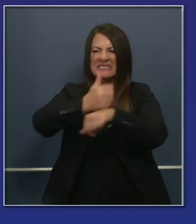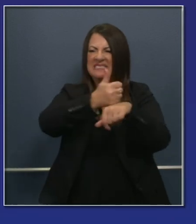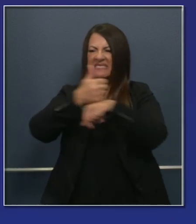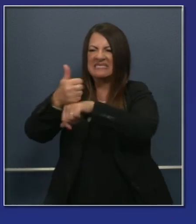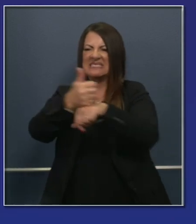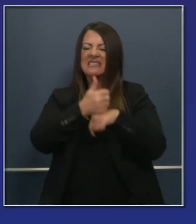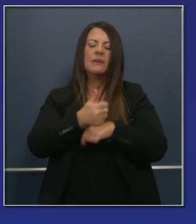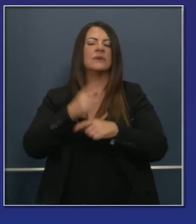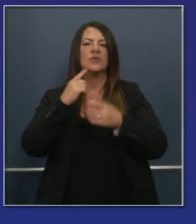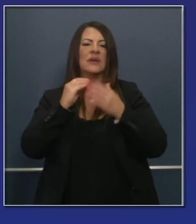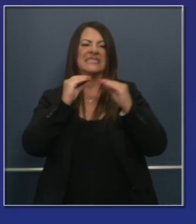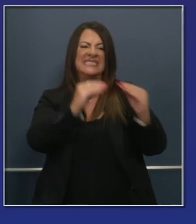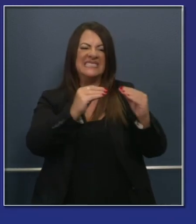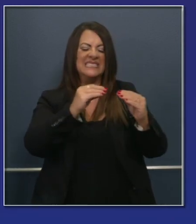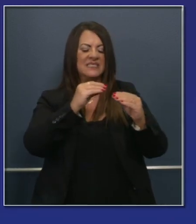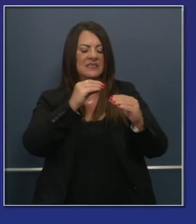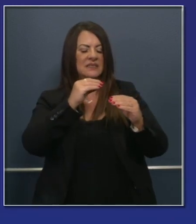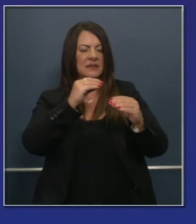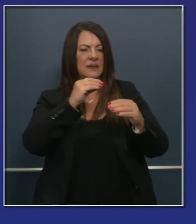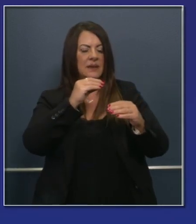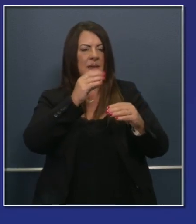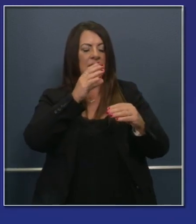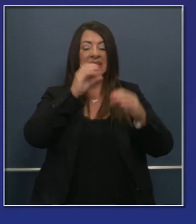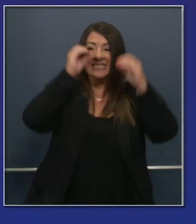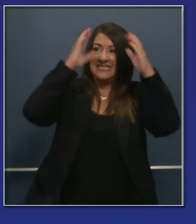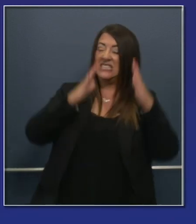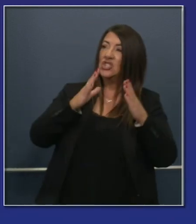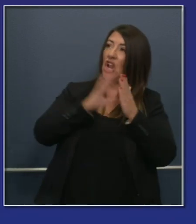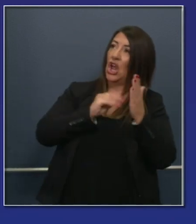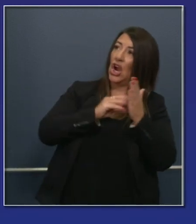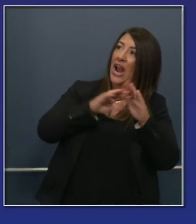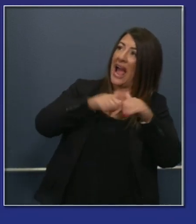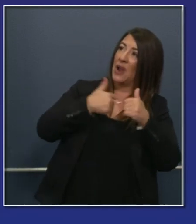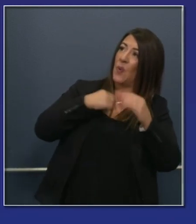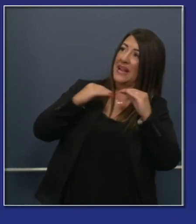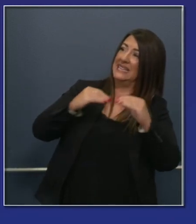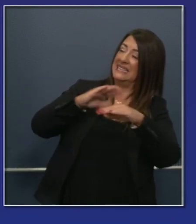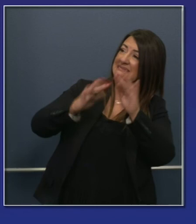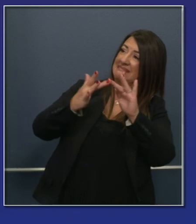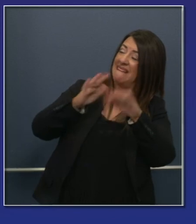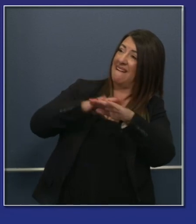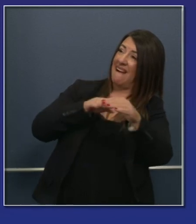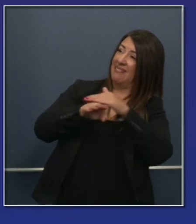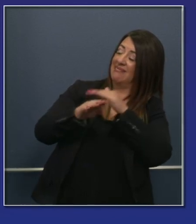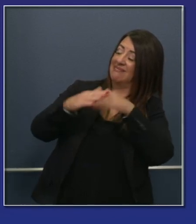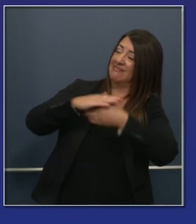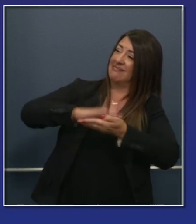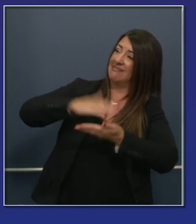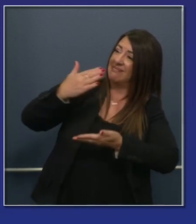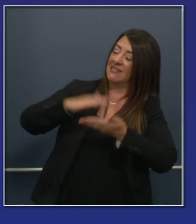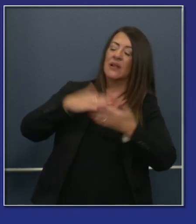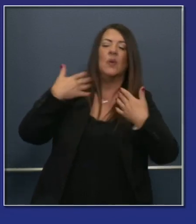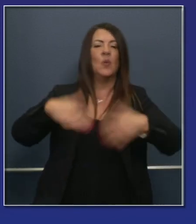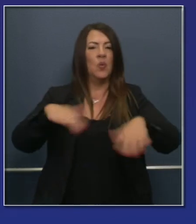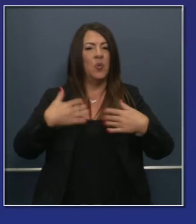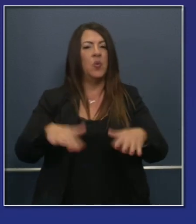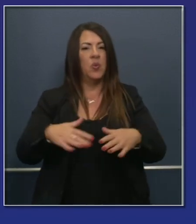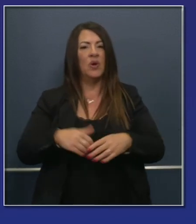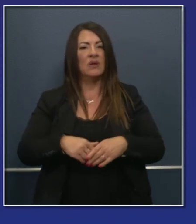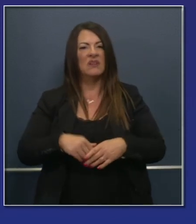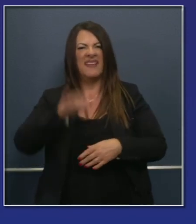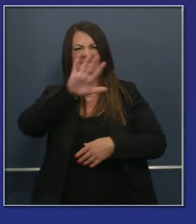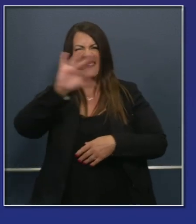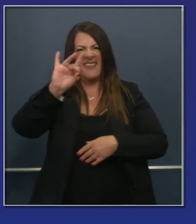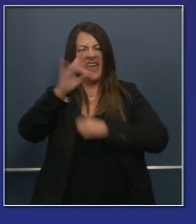how to help teachers learn how to effectively teach online. Since then, a lot has happened. Our 58 county offices